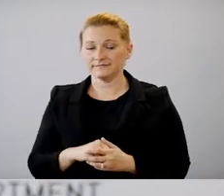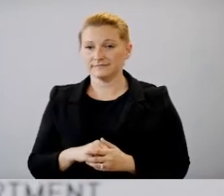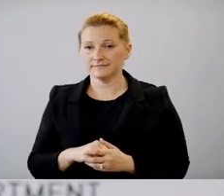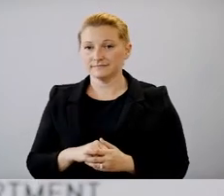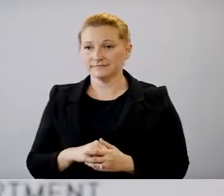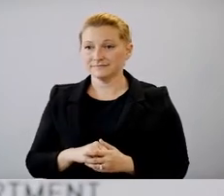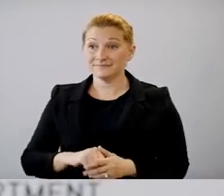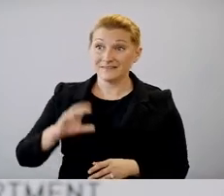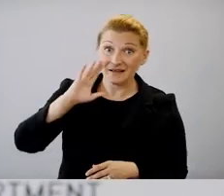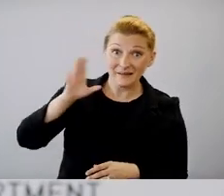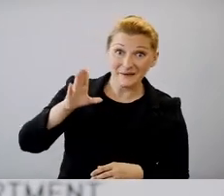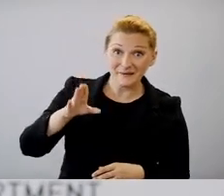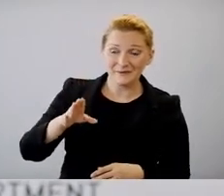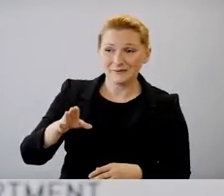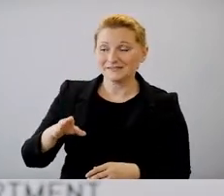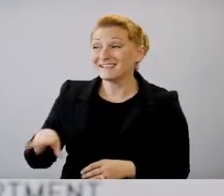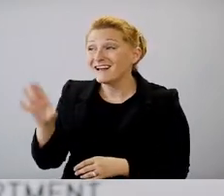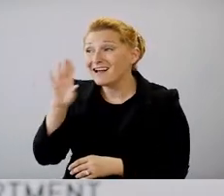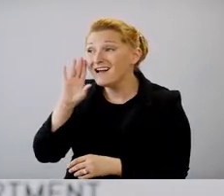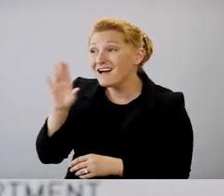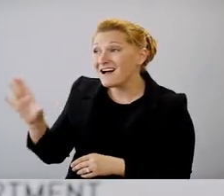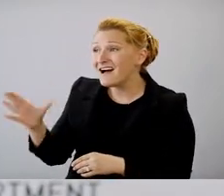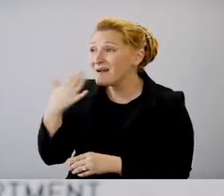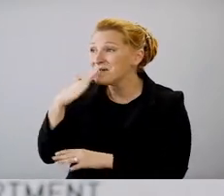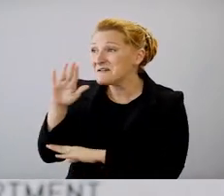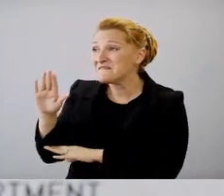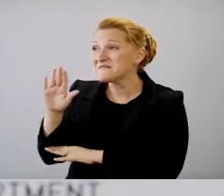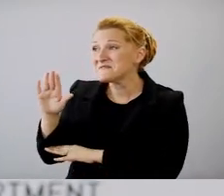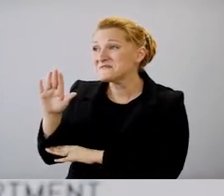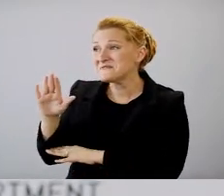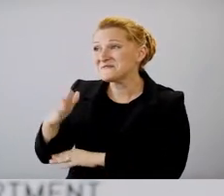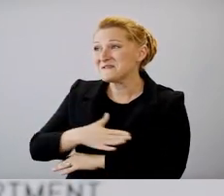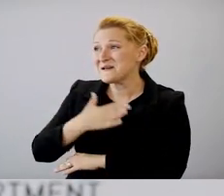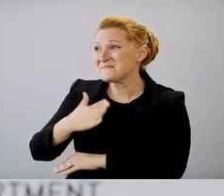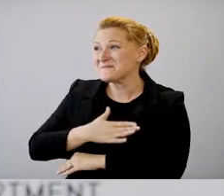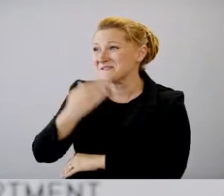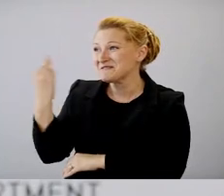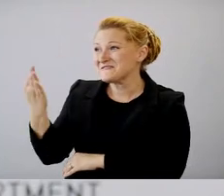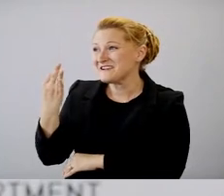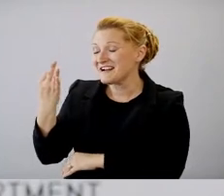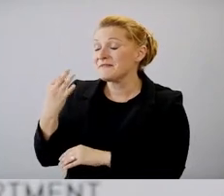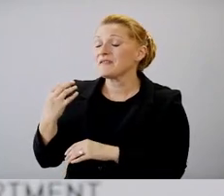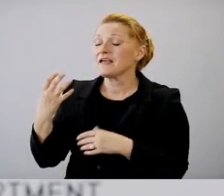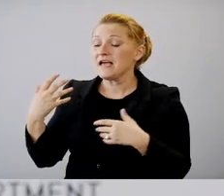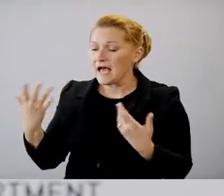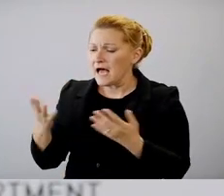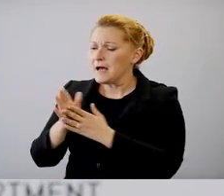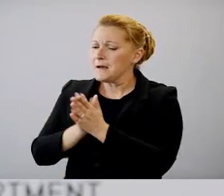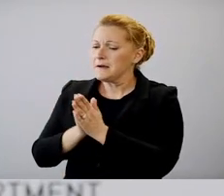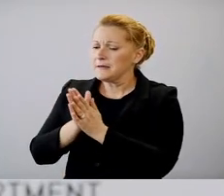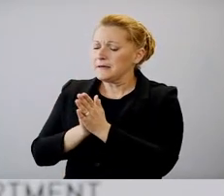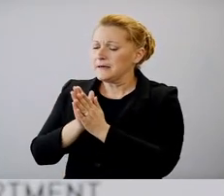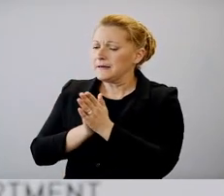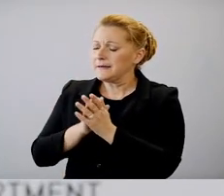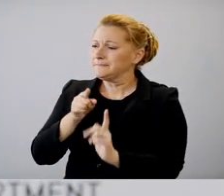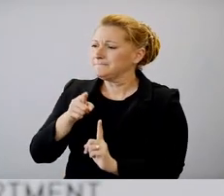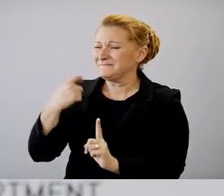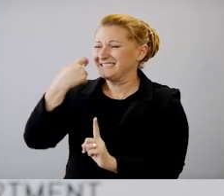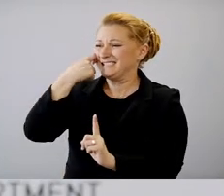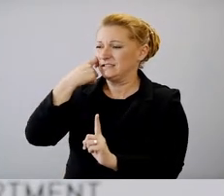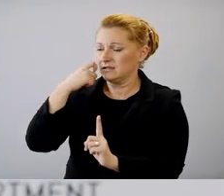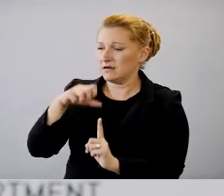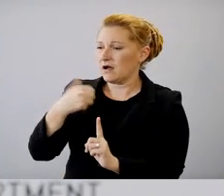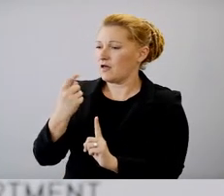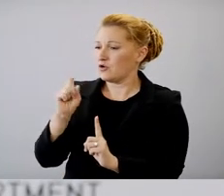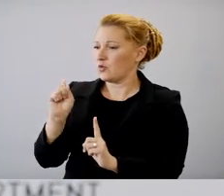Hello. Hi, good afternoon. Dr. Chris. Happy Friday. Um, yeah, wanted to piggyback off the question that